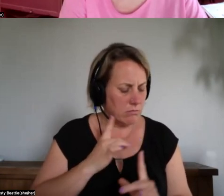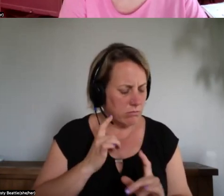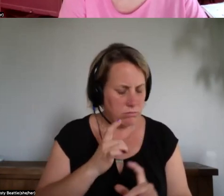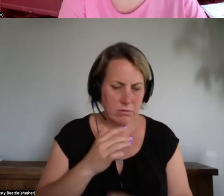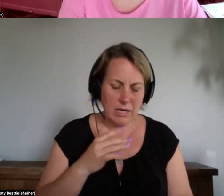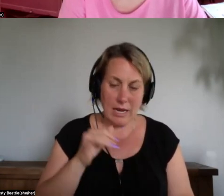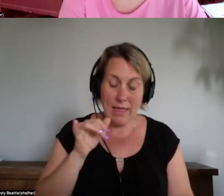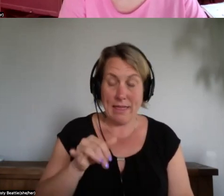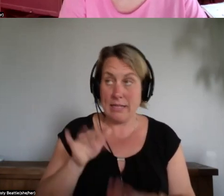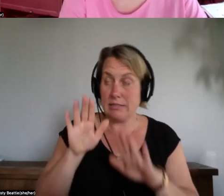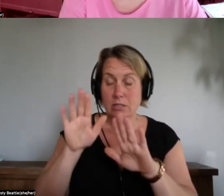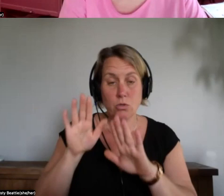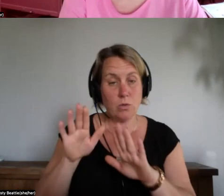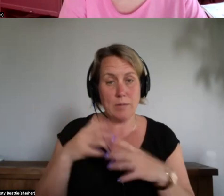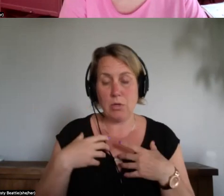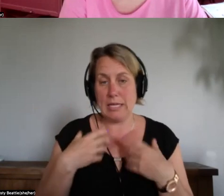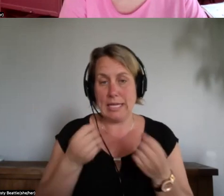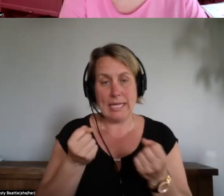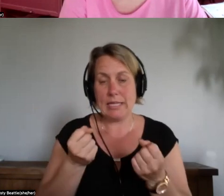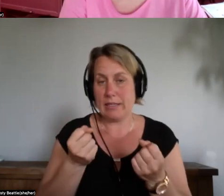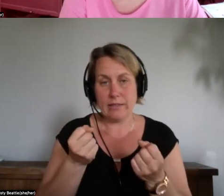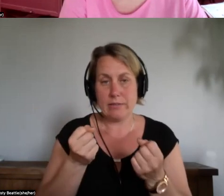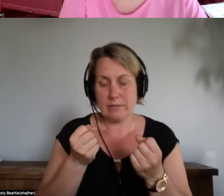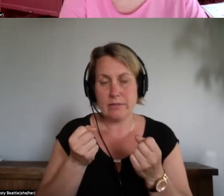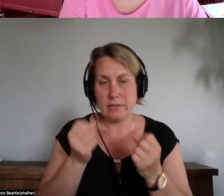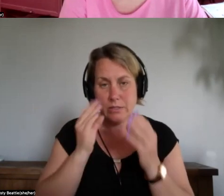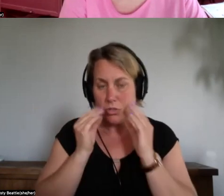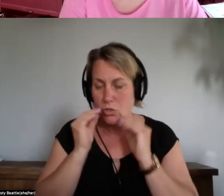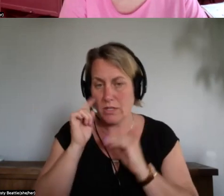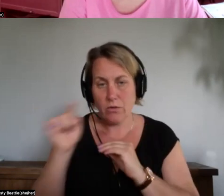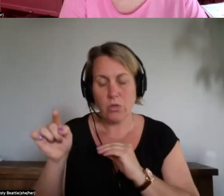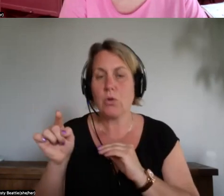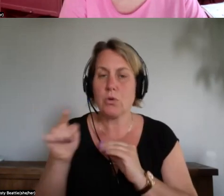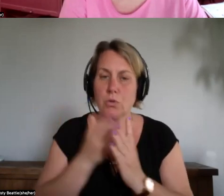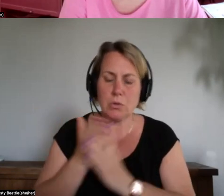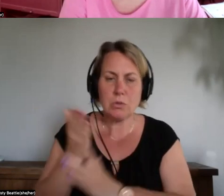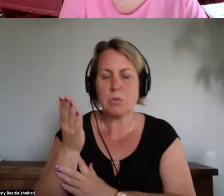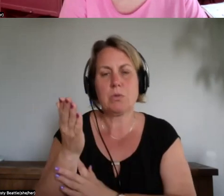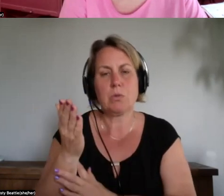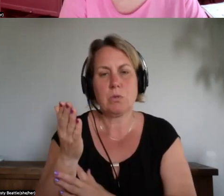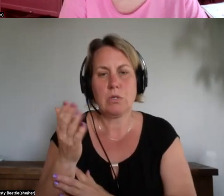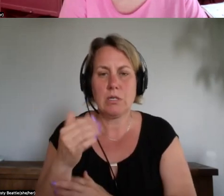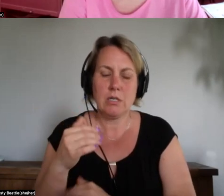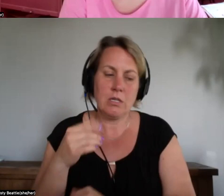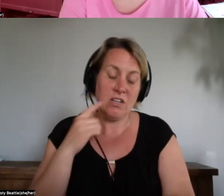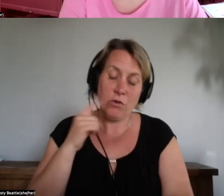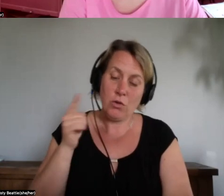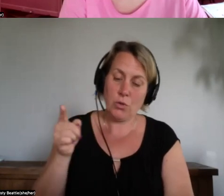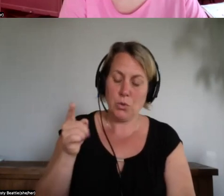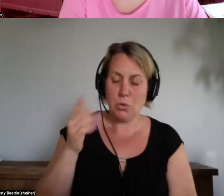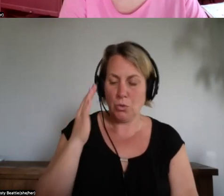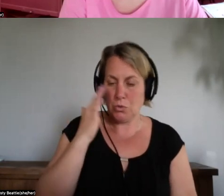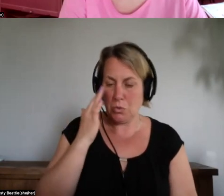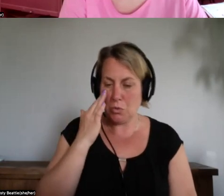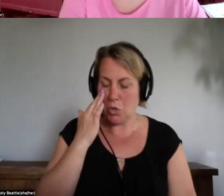um to be able to uh know that when the